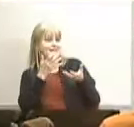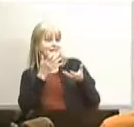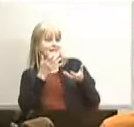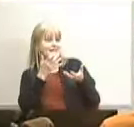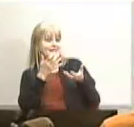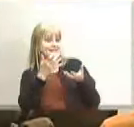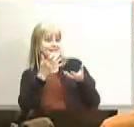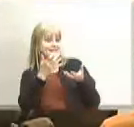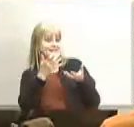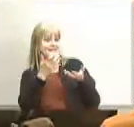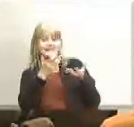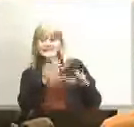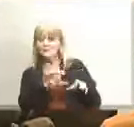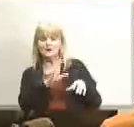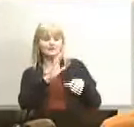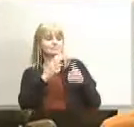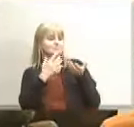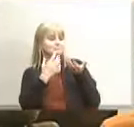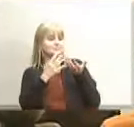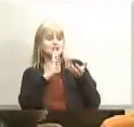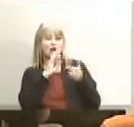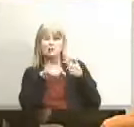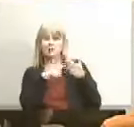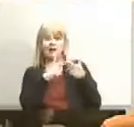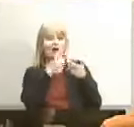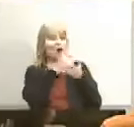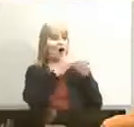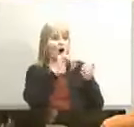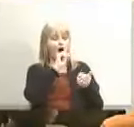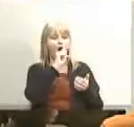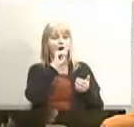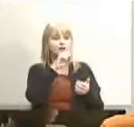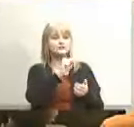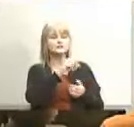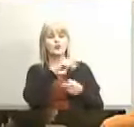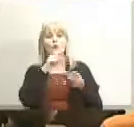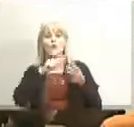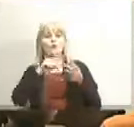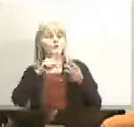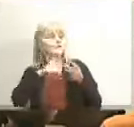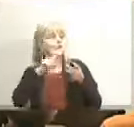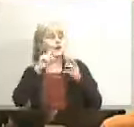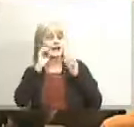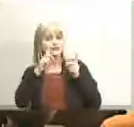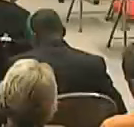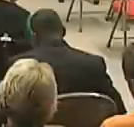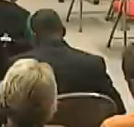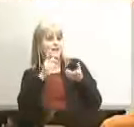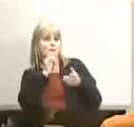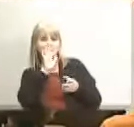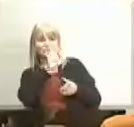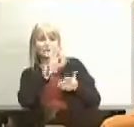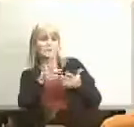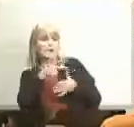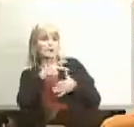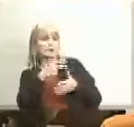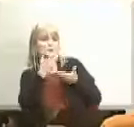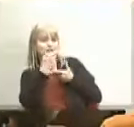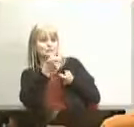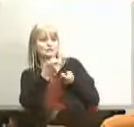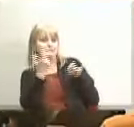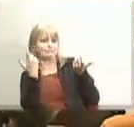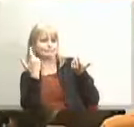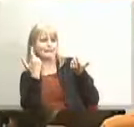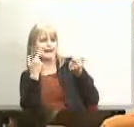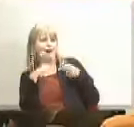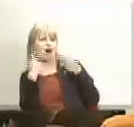the arts that wasn't really you know their high priorities um and so there were some interesting contrasts with our community